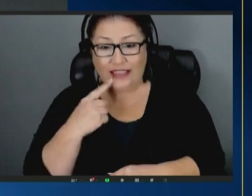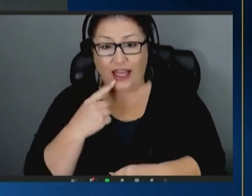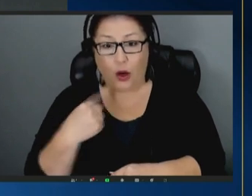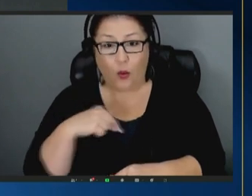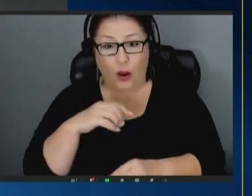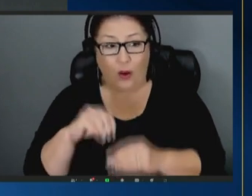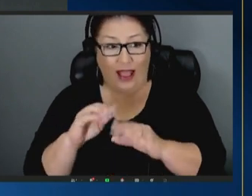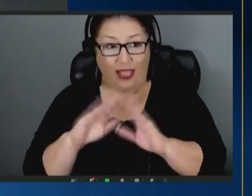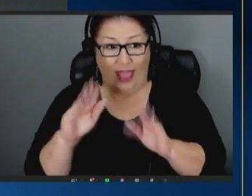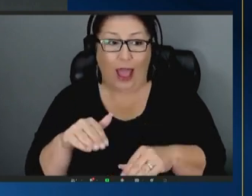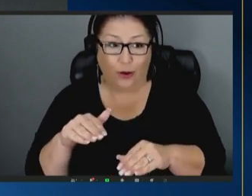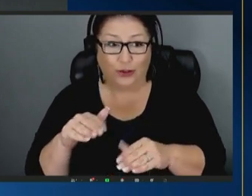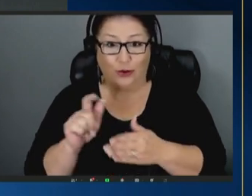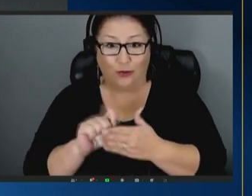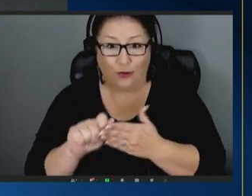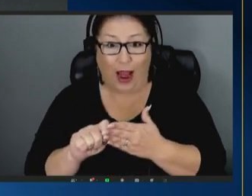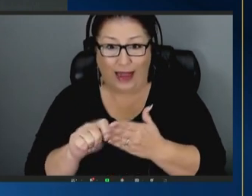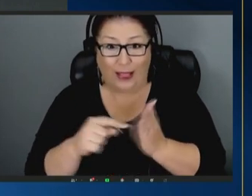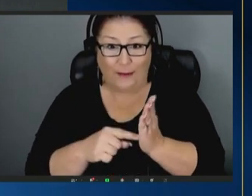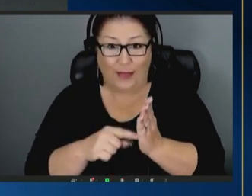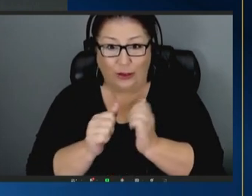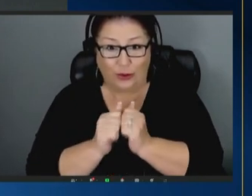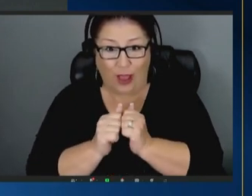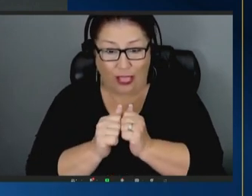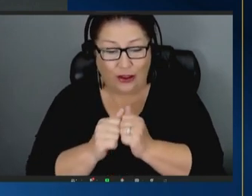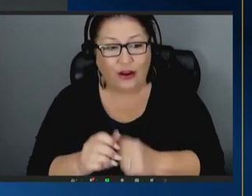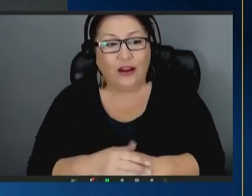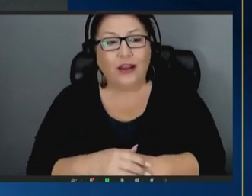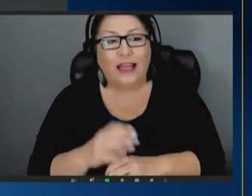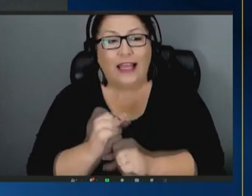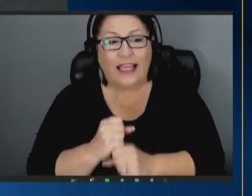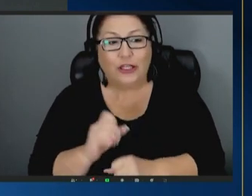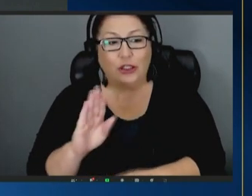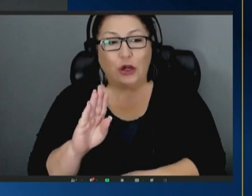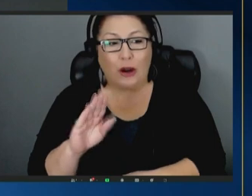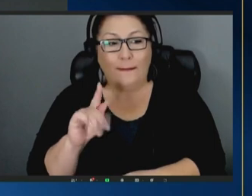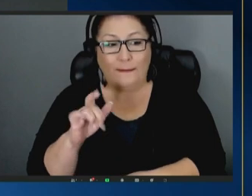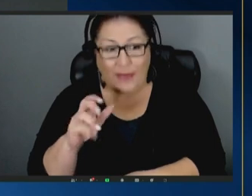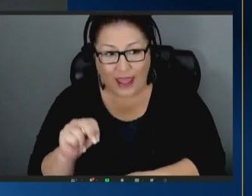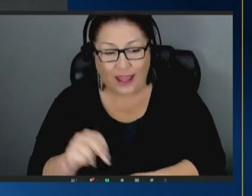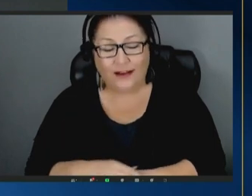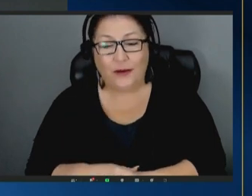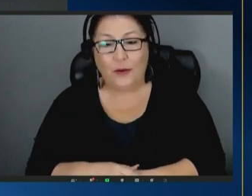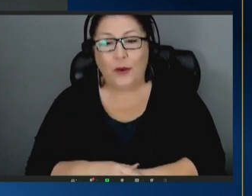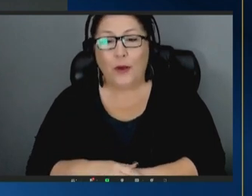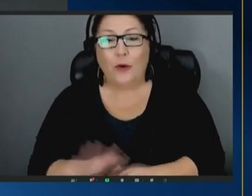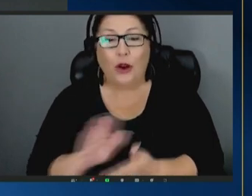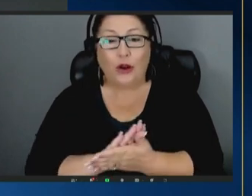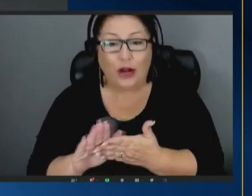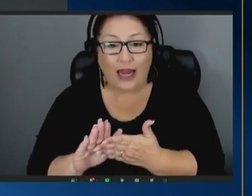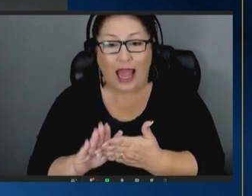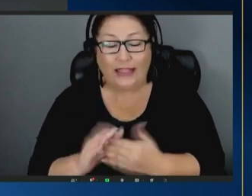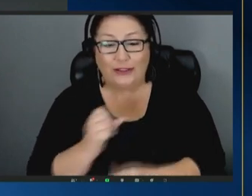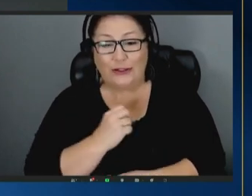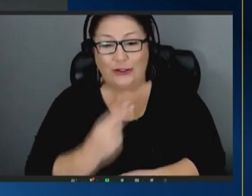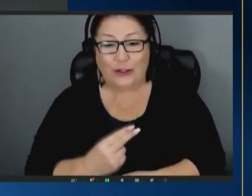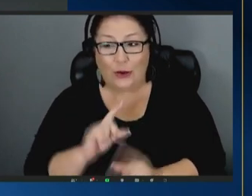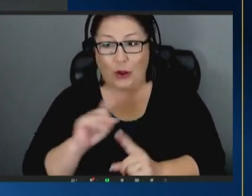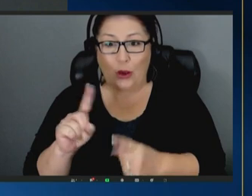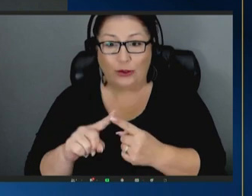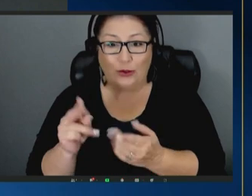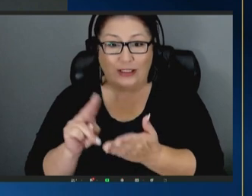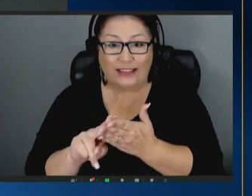the start you know you can like get your pen and put on your nice suit and go to a big signing ceremony but the heavy lifting